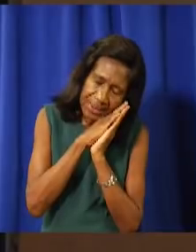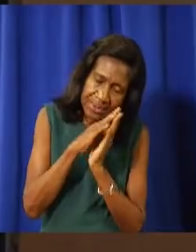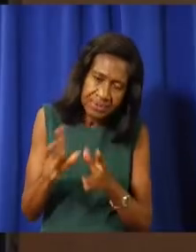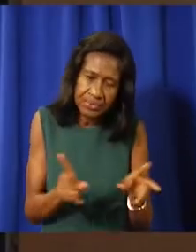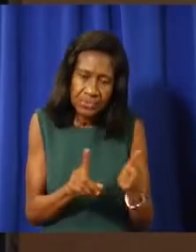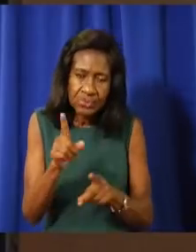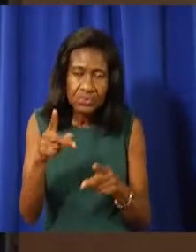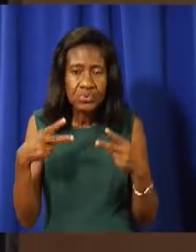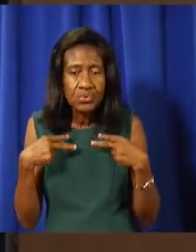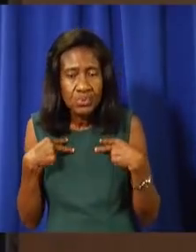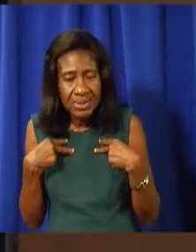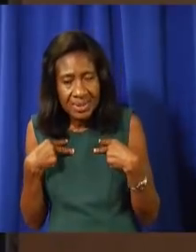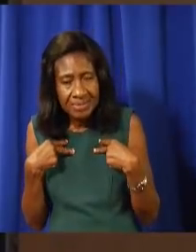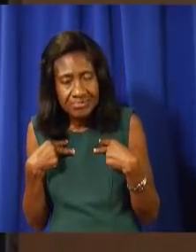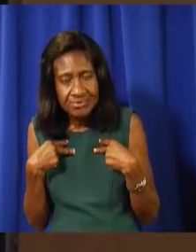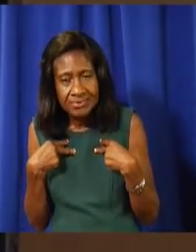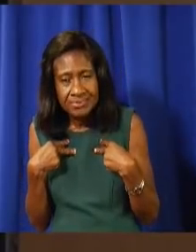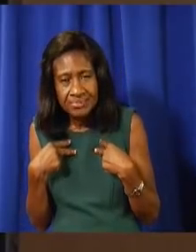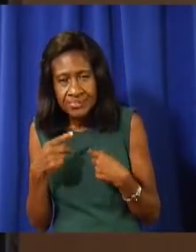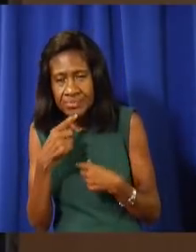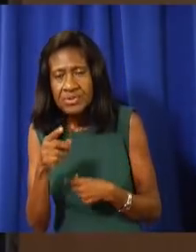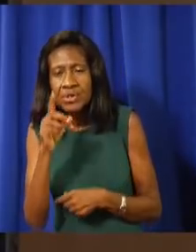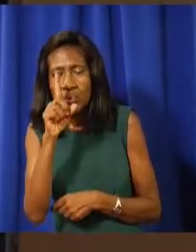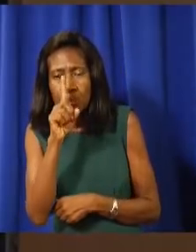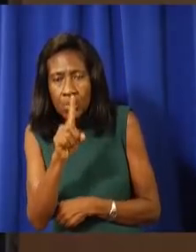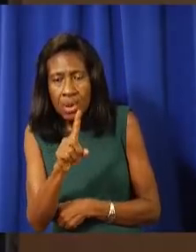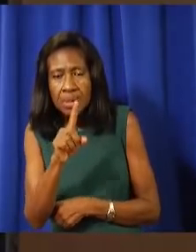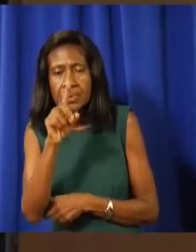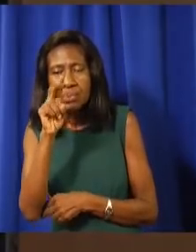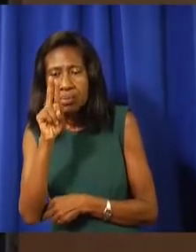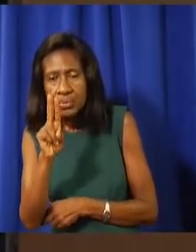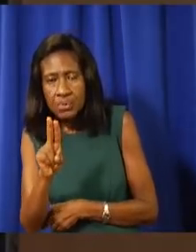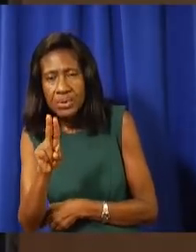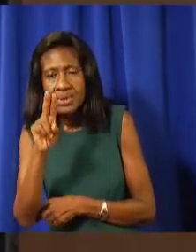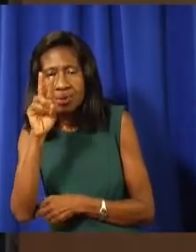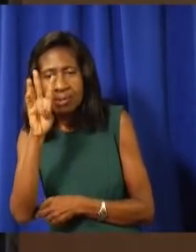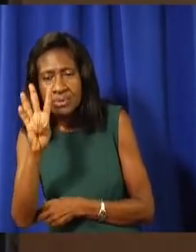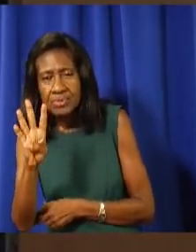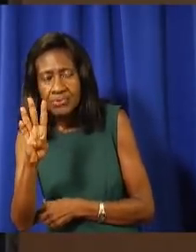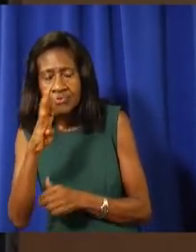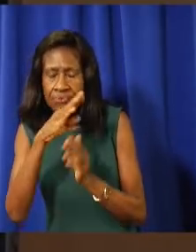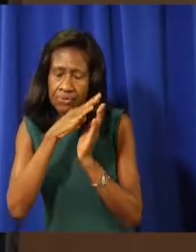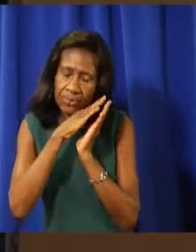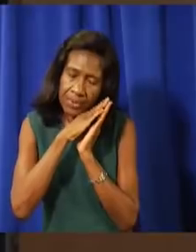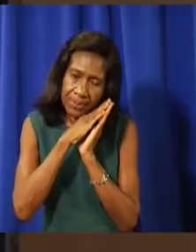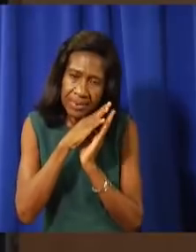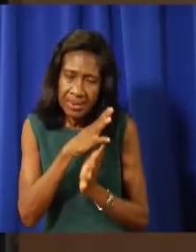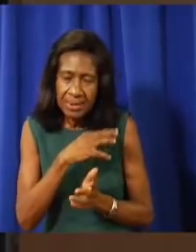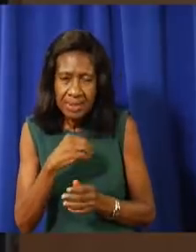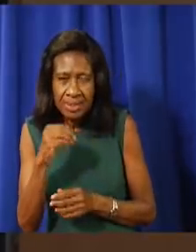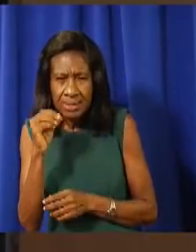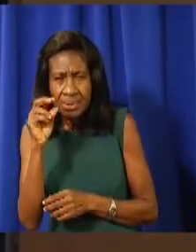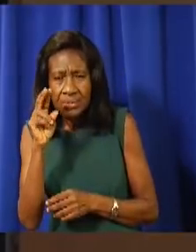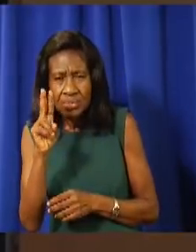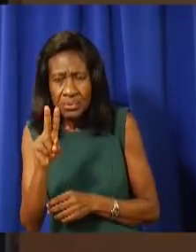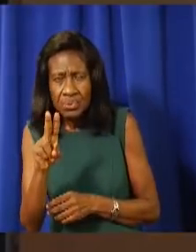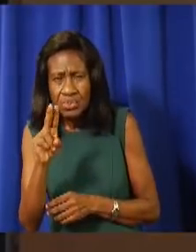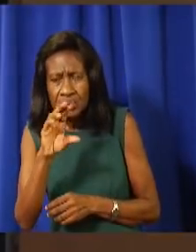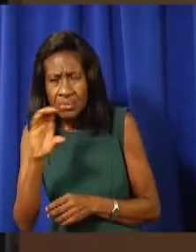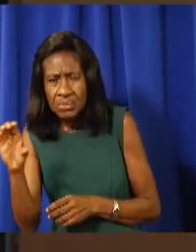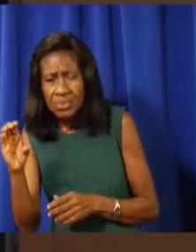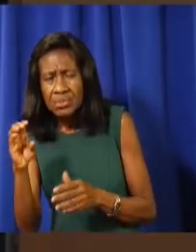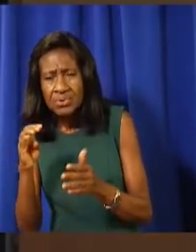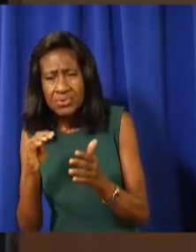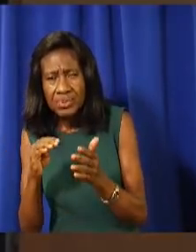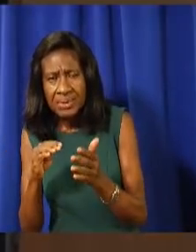As you know, hospitals have 124 beds, Georgetown Hospital Health City have over 200 beds, and also the field hospital is another 60